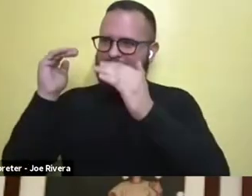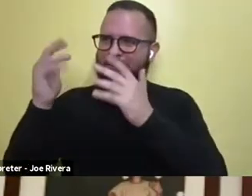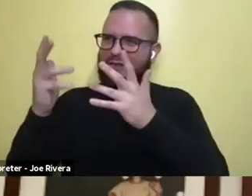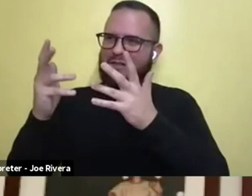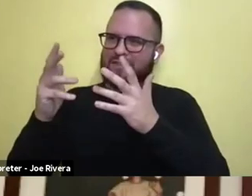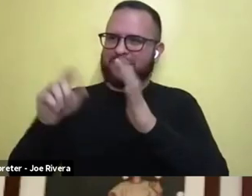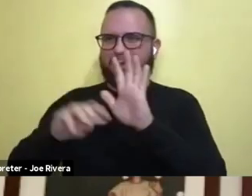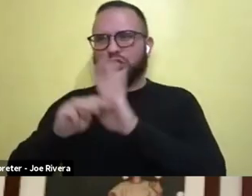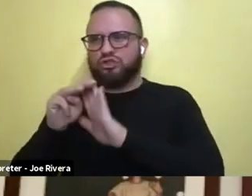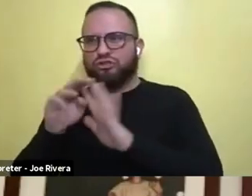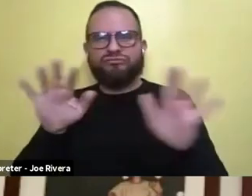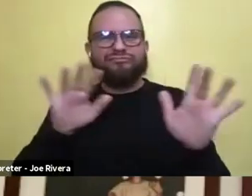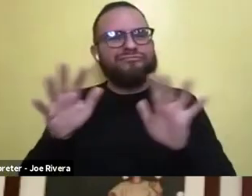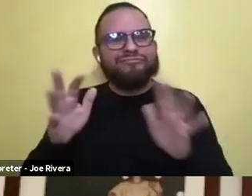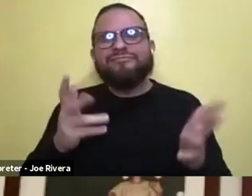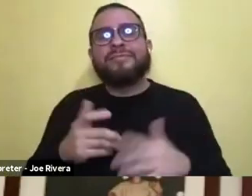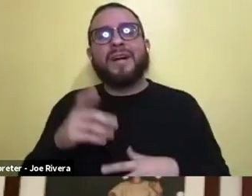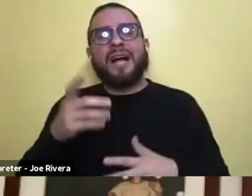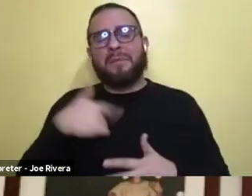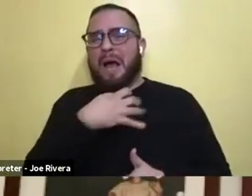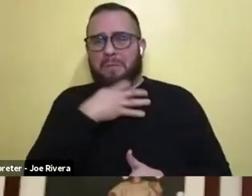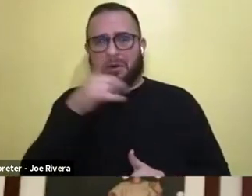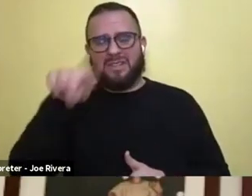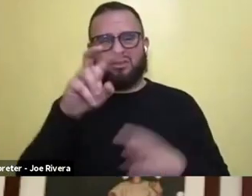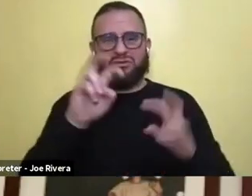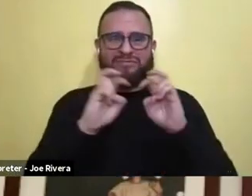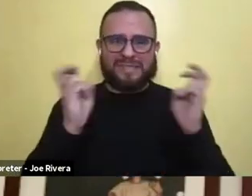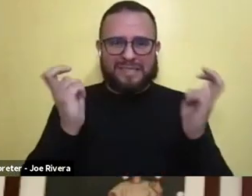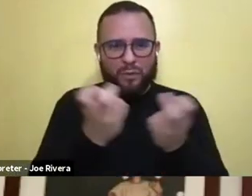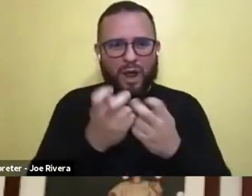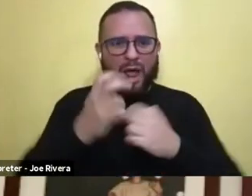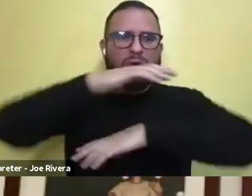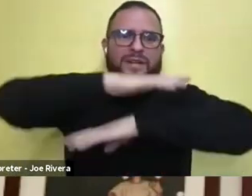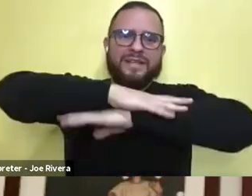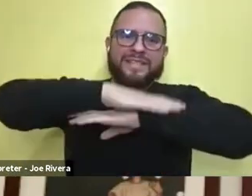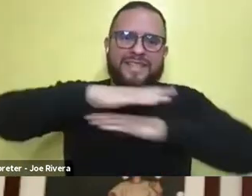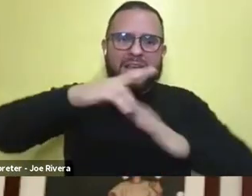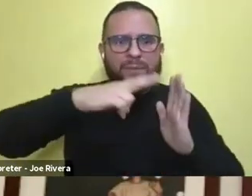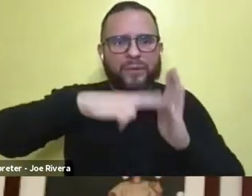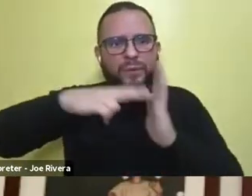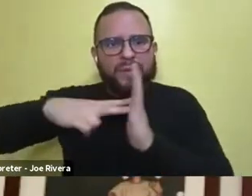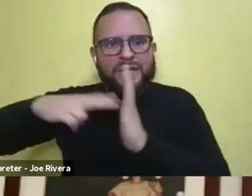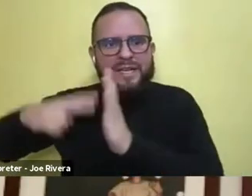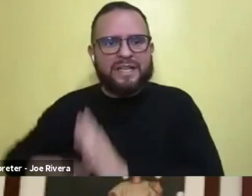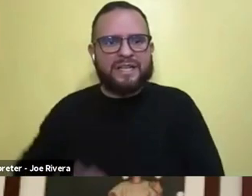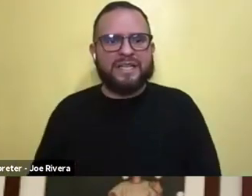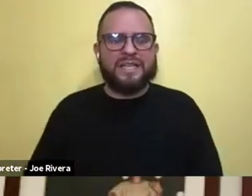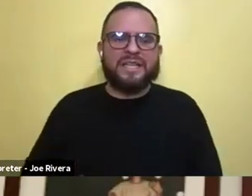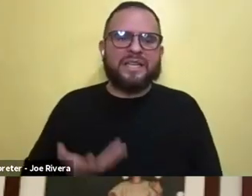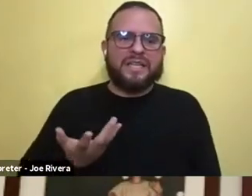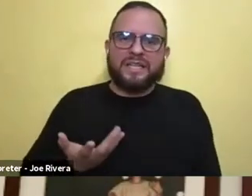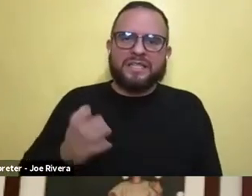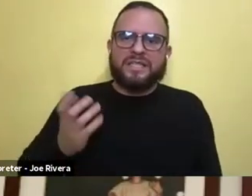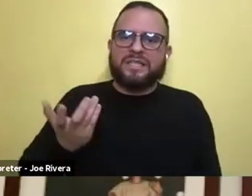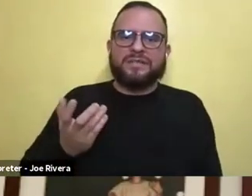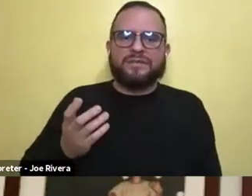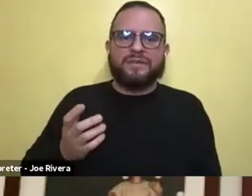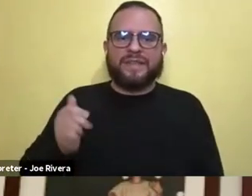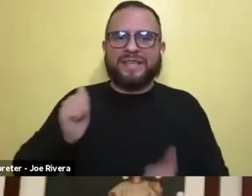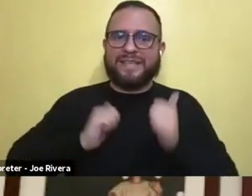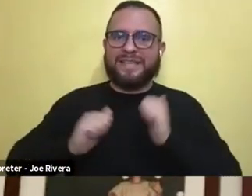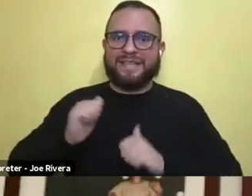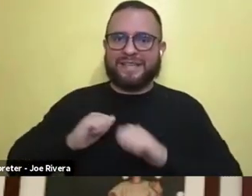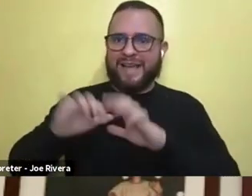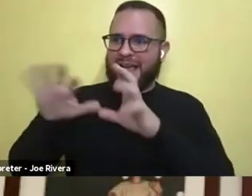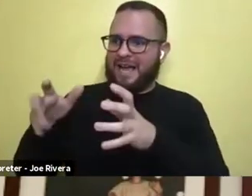did you all sit around, did you do table reads? Did, you know, were, was the cast kind of leaning in on